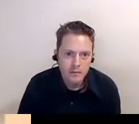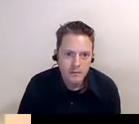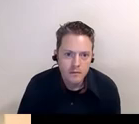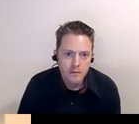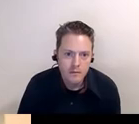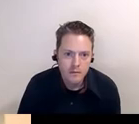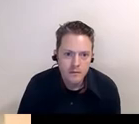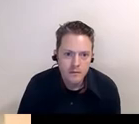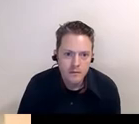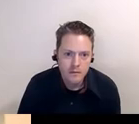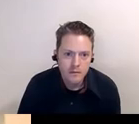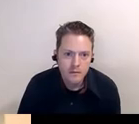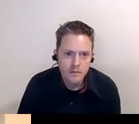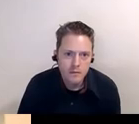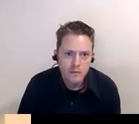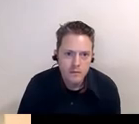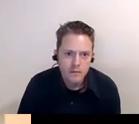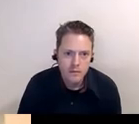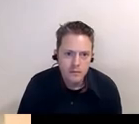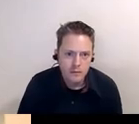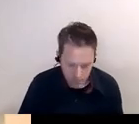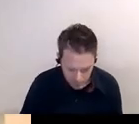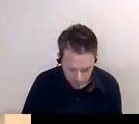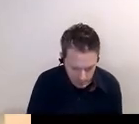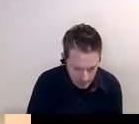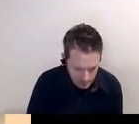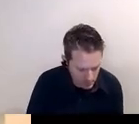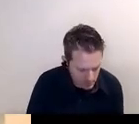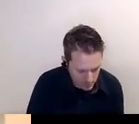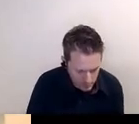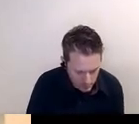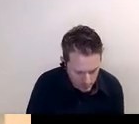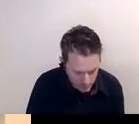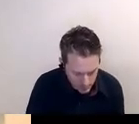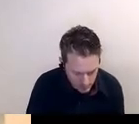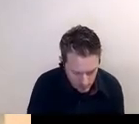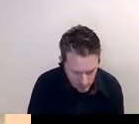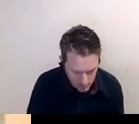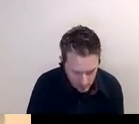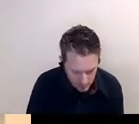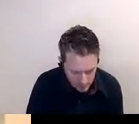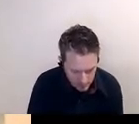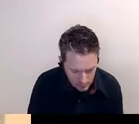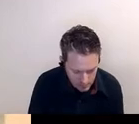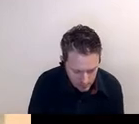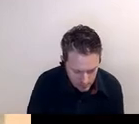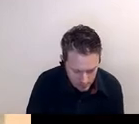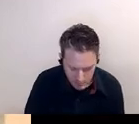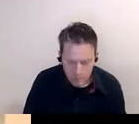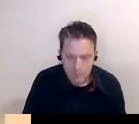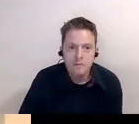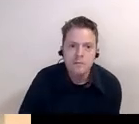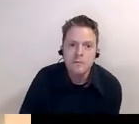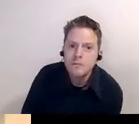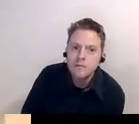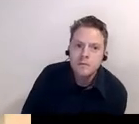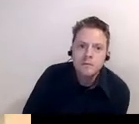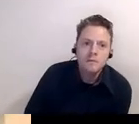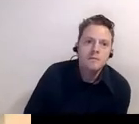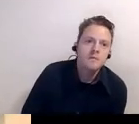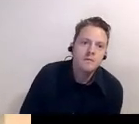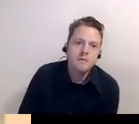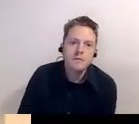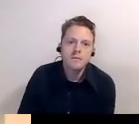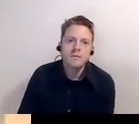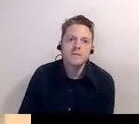uh it's funny that some of these things you know they they they say on the back you know come on a free tour and we'll give you cigarettes at the end